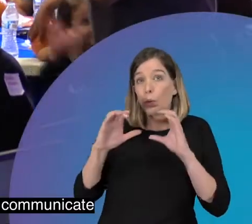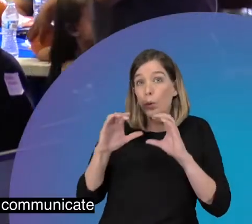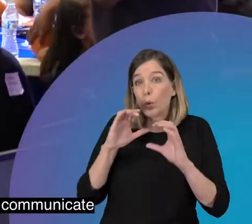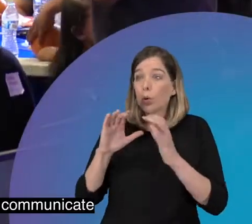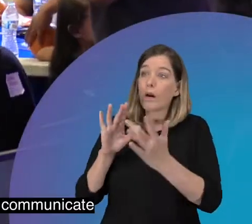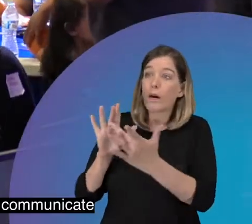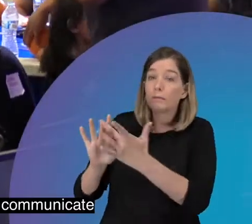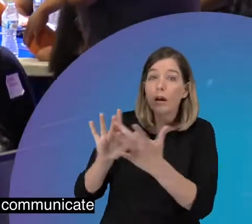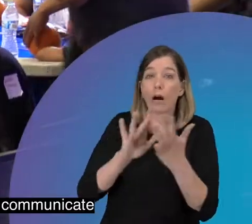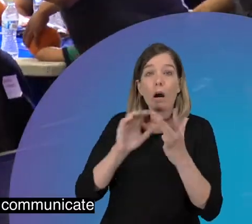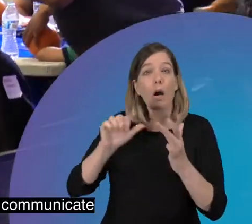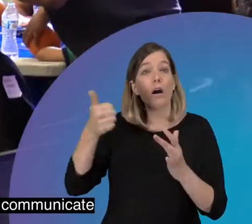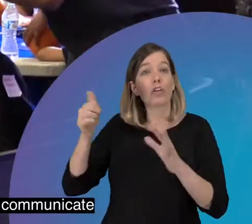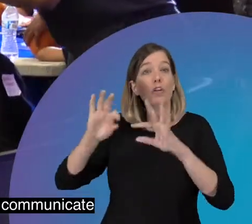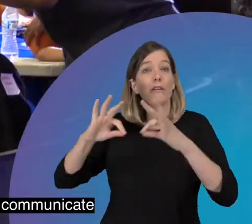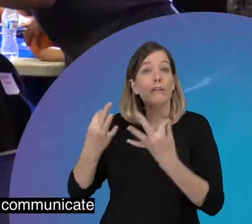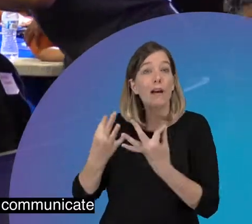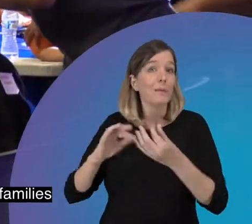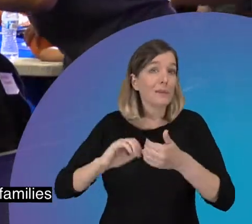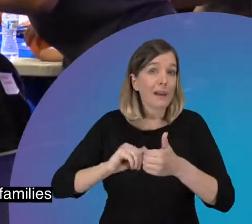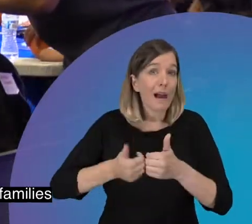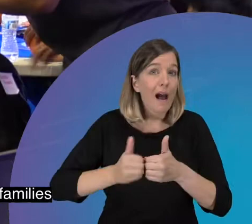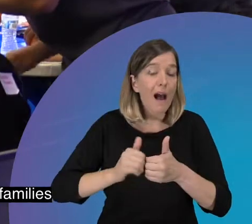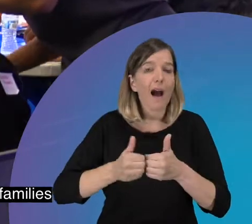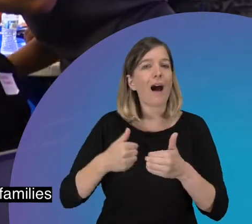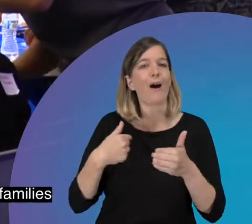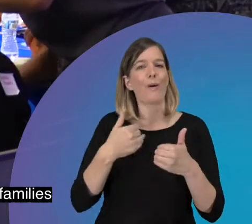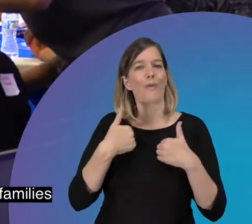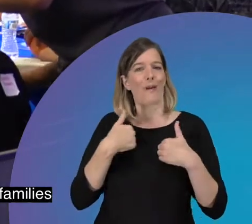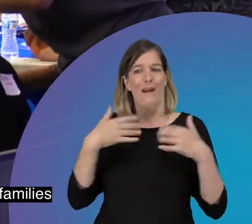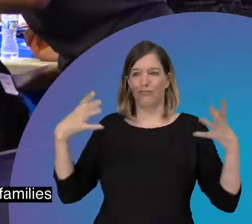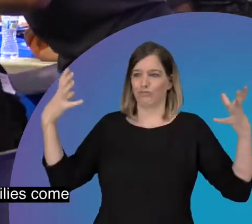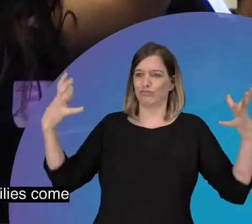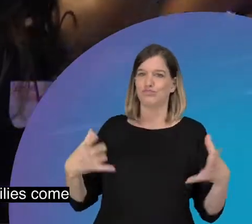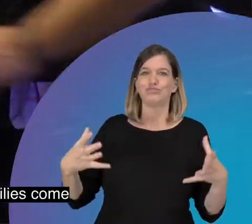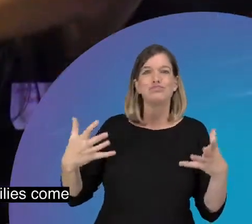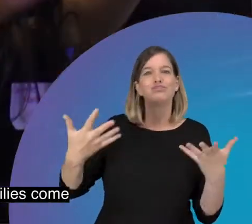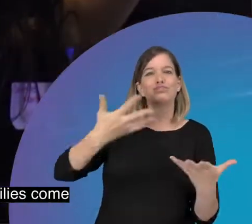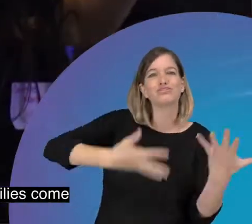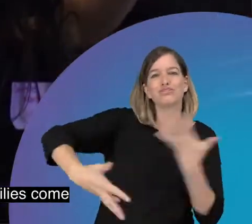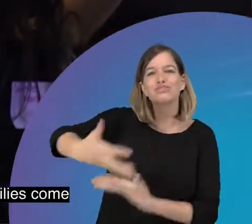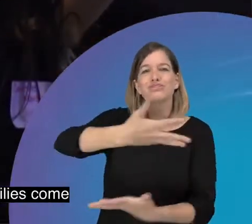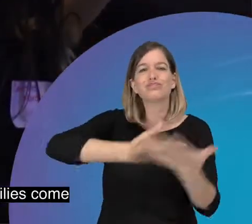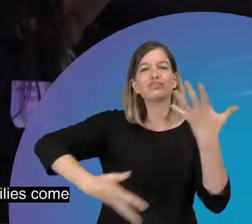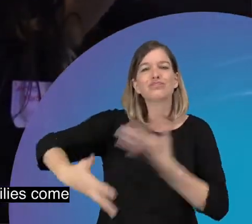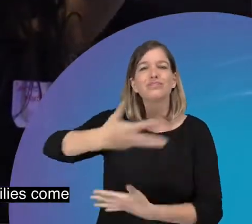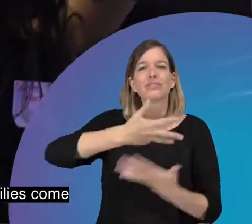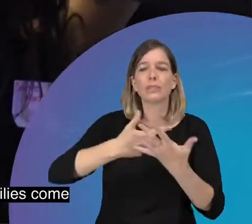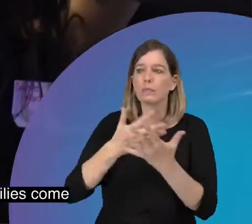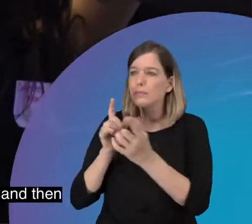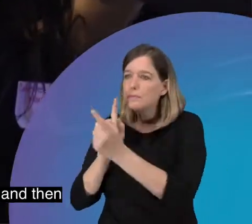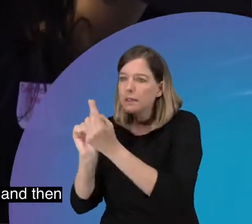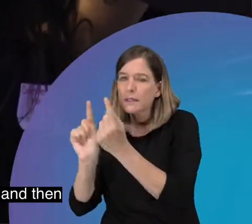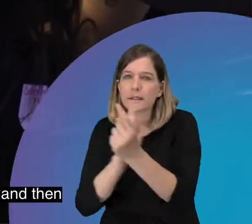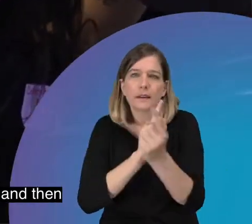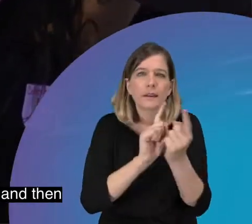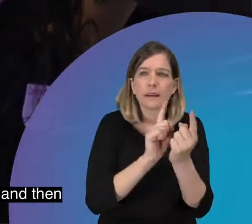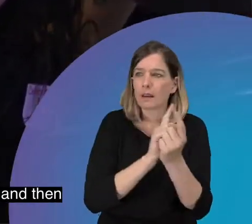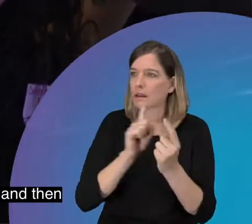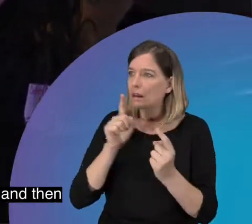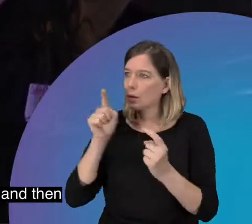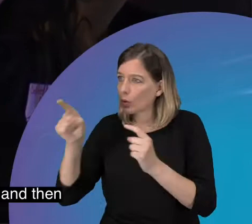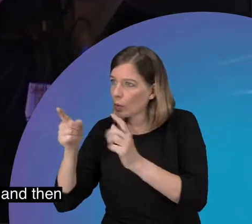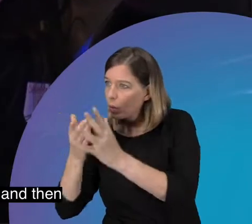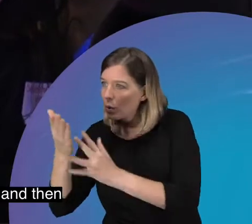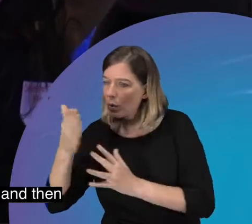One of the ways that we've been able to communicate and get in contact with other families is through gatherings where all families come together, get